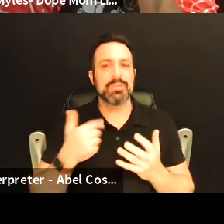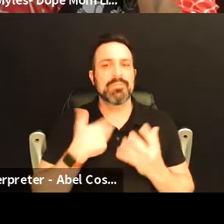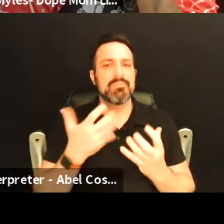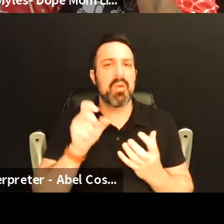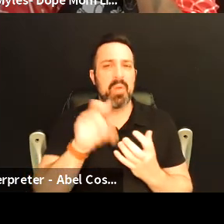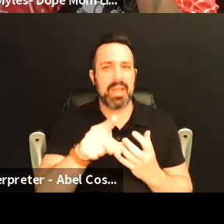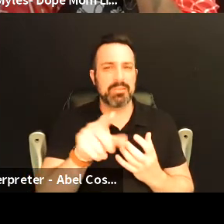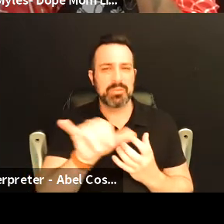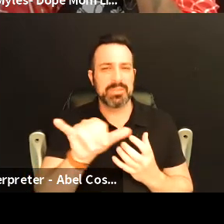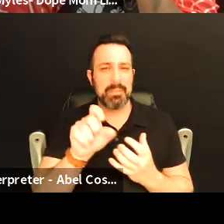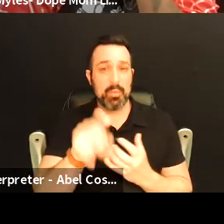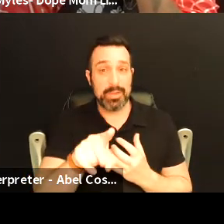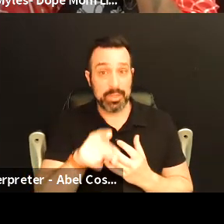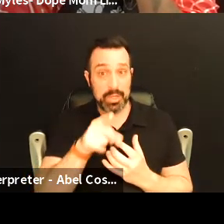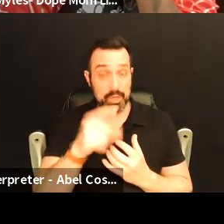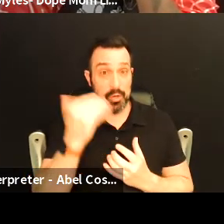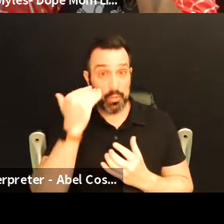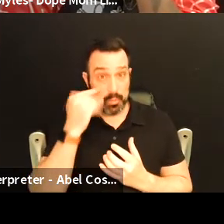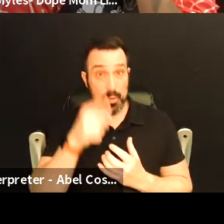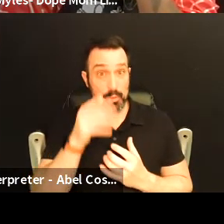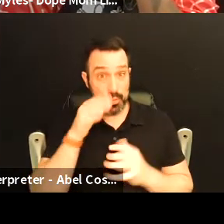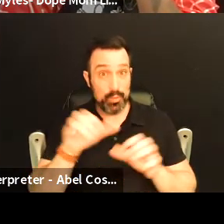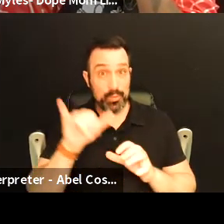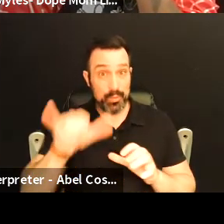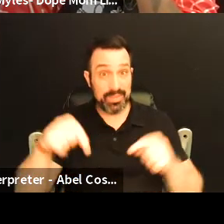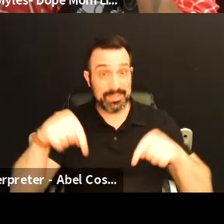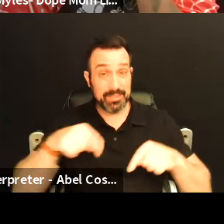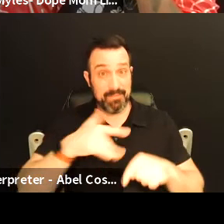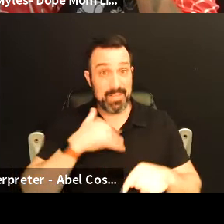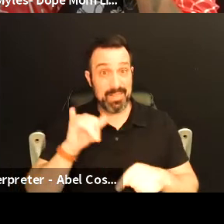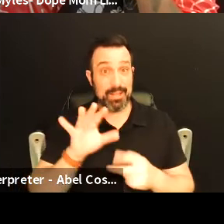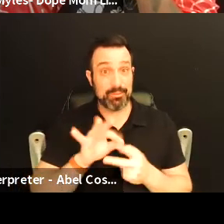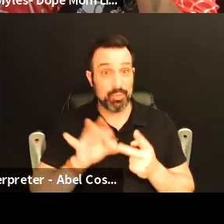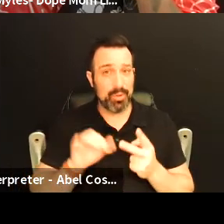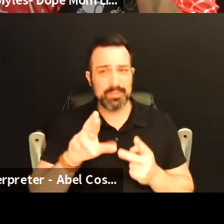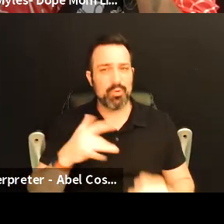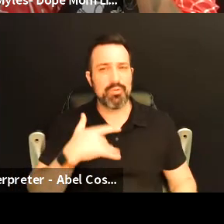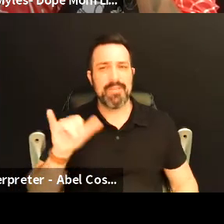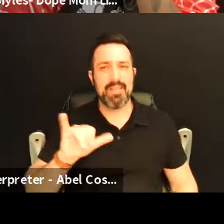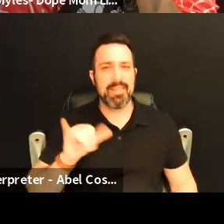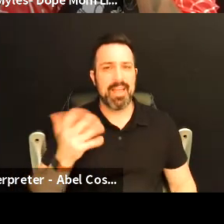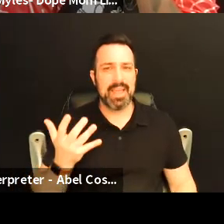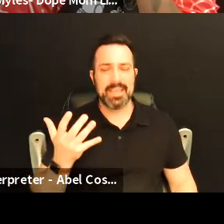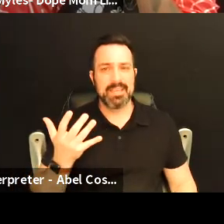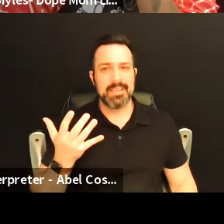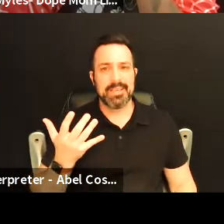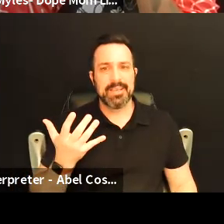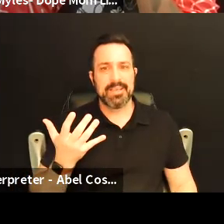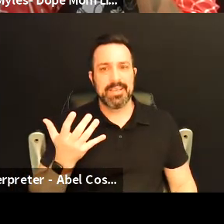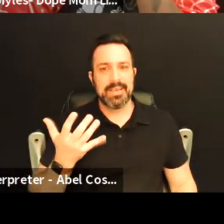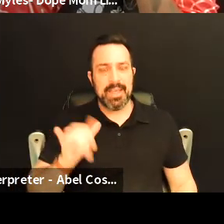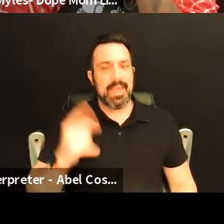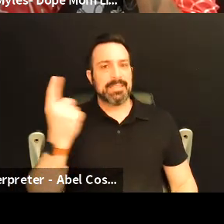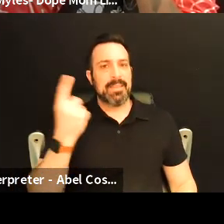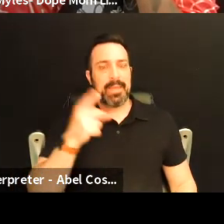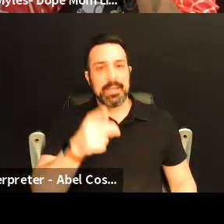to ask you the same question which is did you know that you were going to do this did this feel like a choice or do you feel like you know this just sort of is something